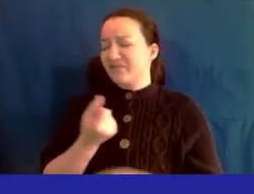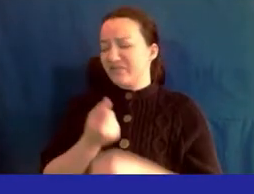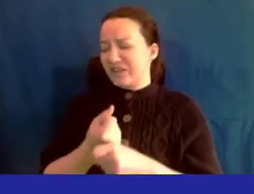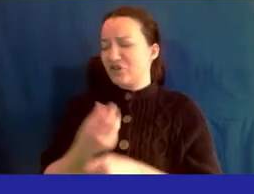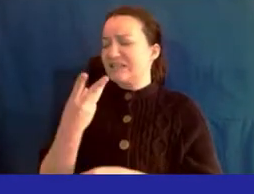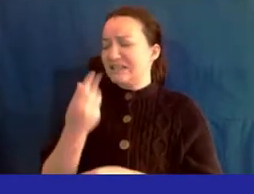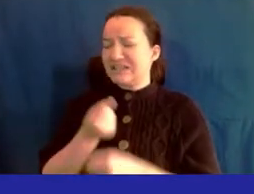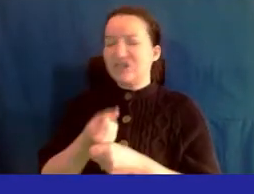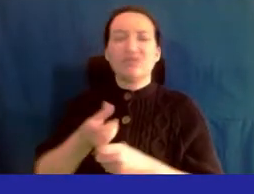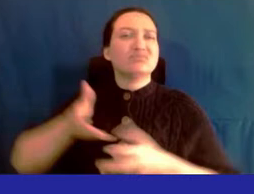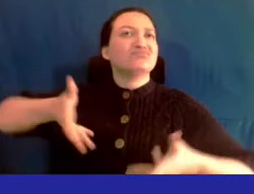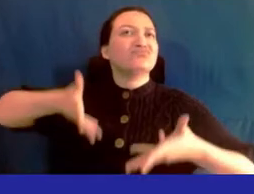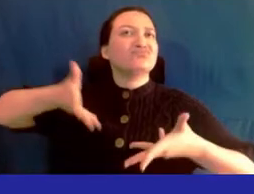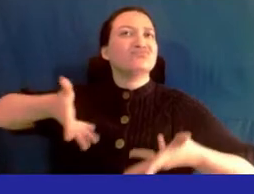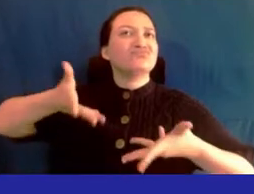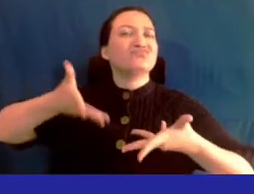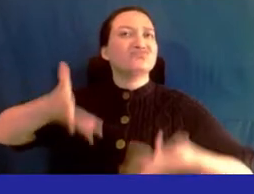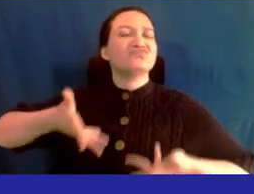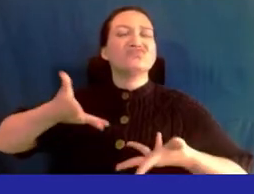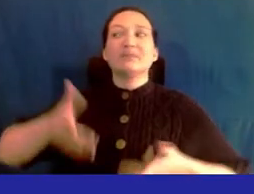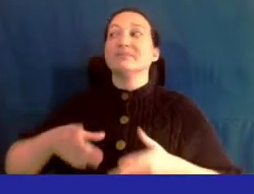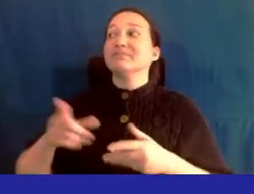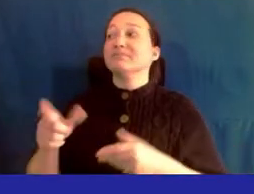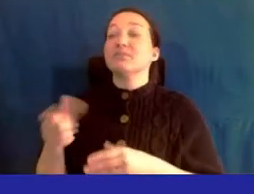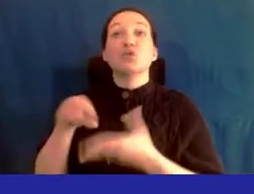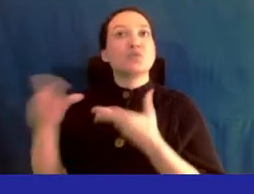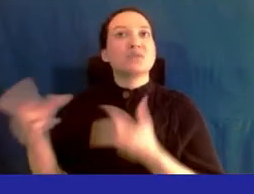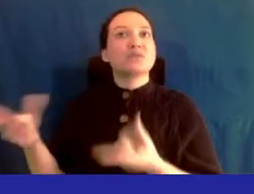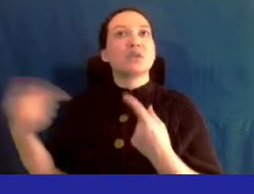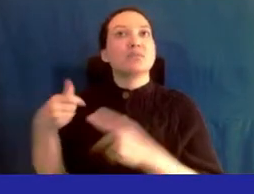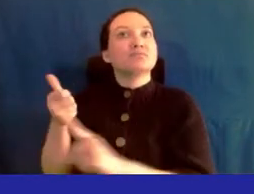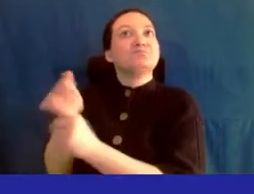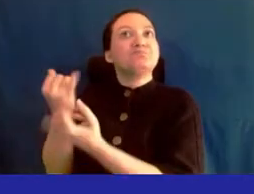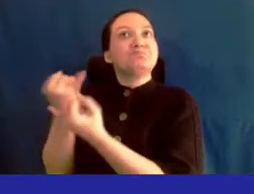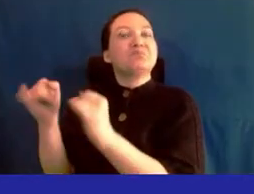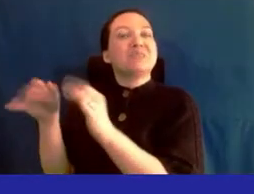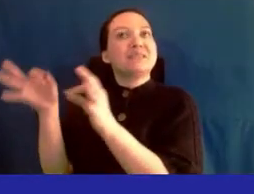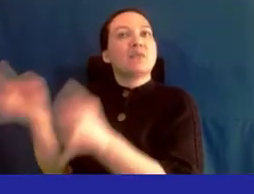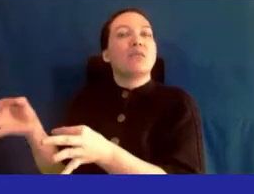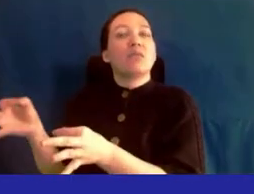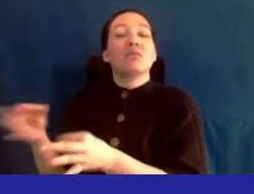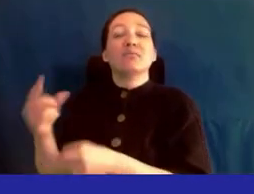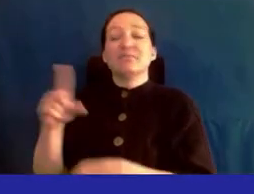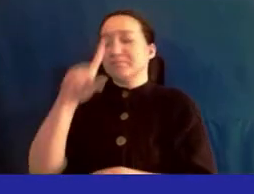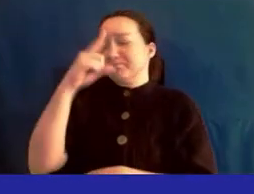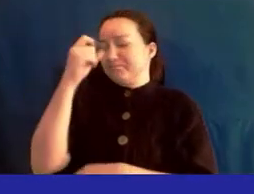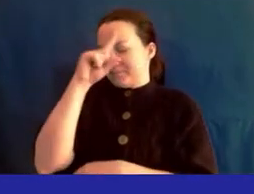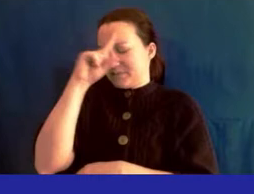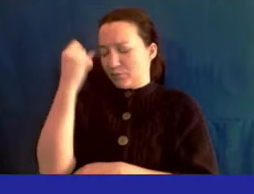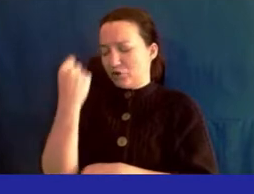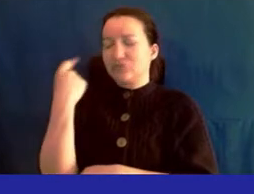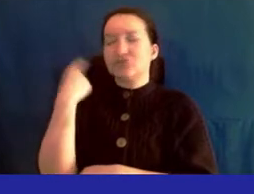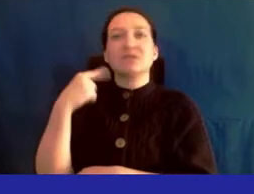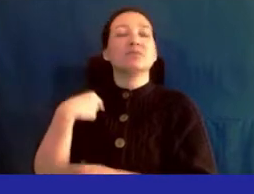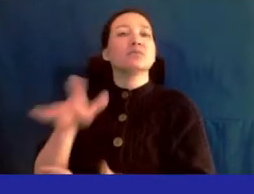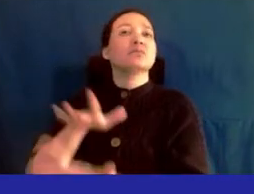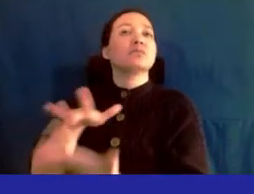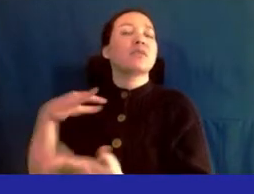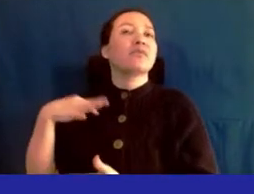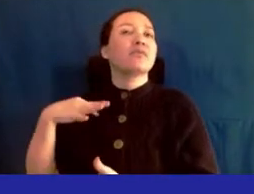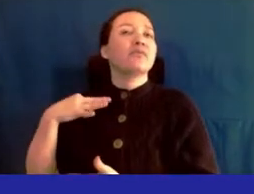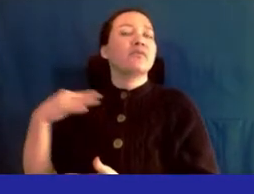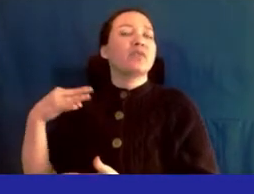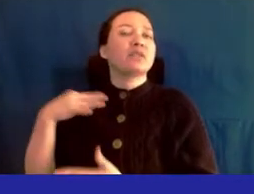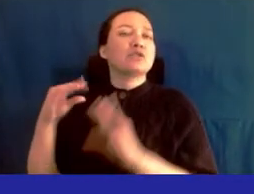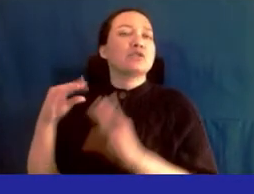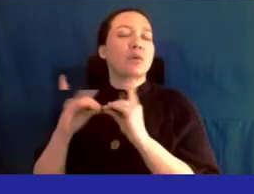dormant students have been coming here on their own i took it upon myself last summer to reach out the volunteer department and